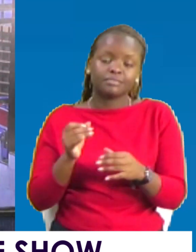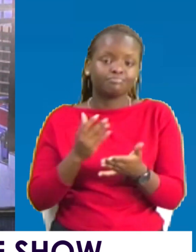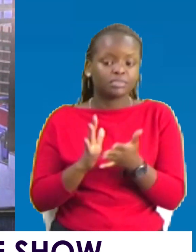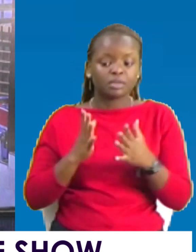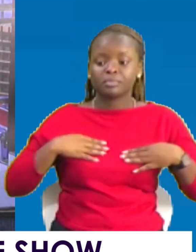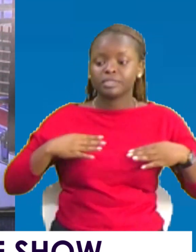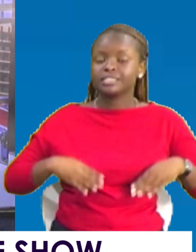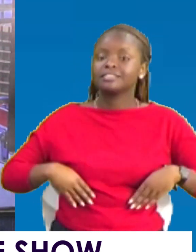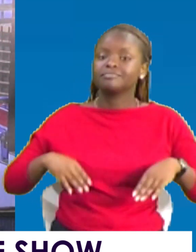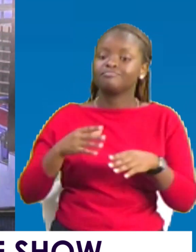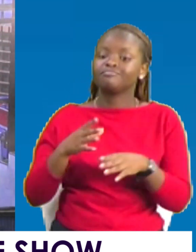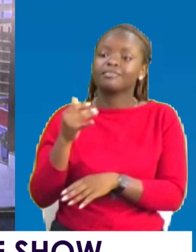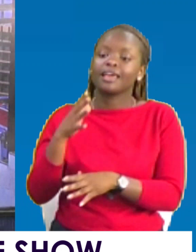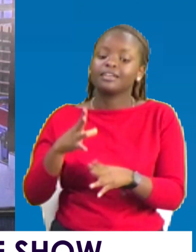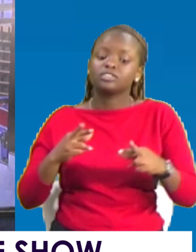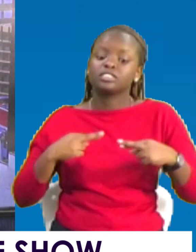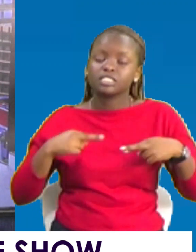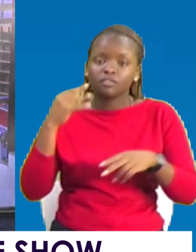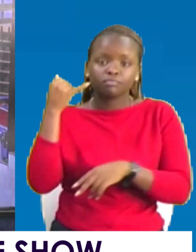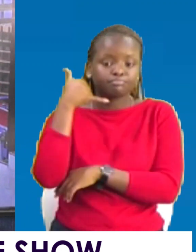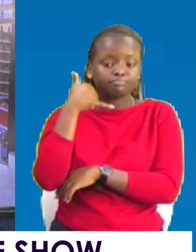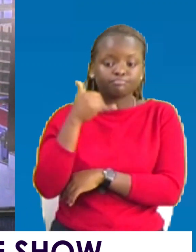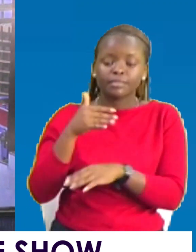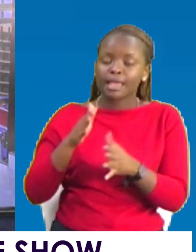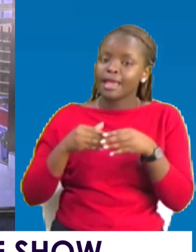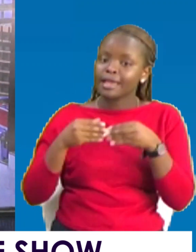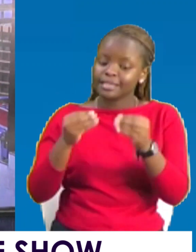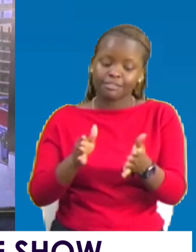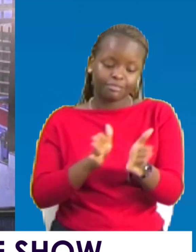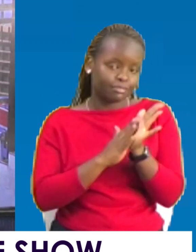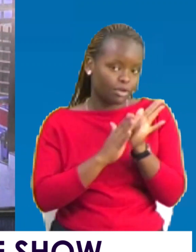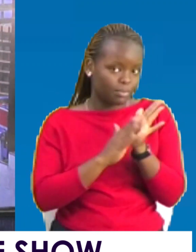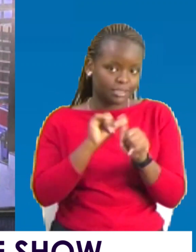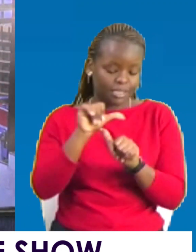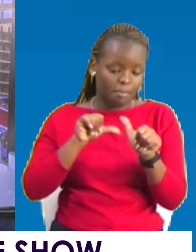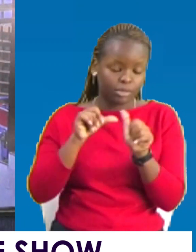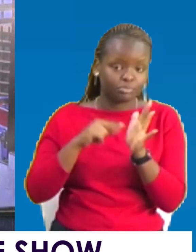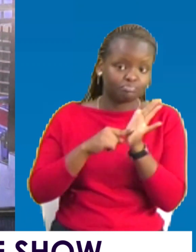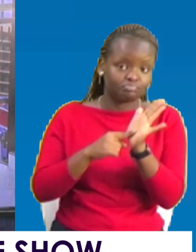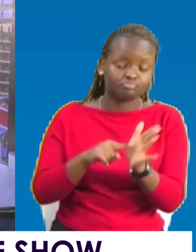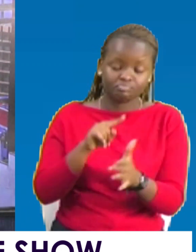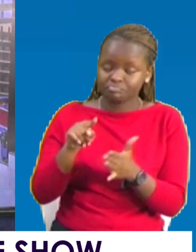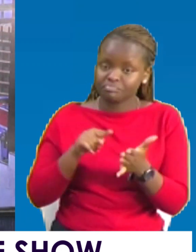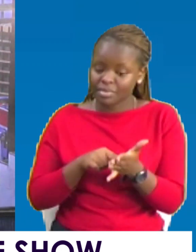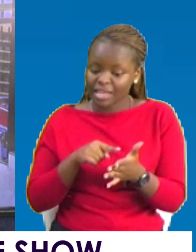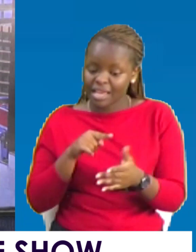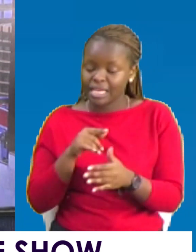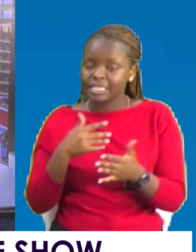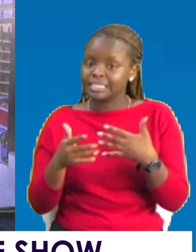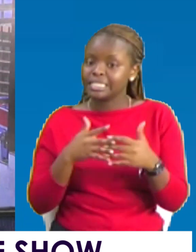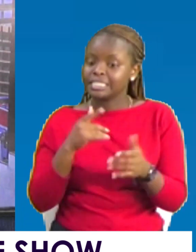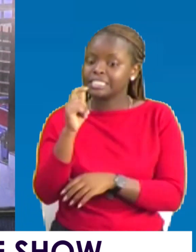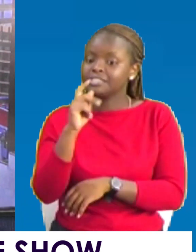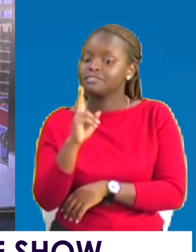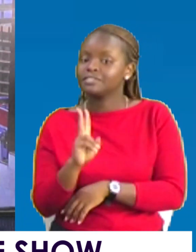your call on the other end and just give your comments about this show. This is Science TV by the way that we are